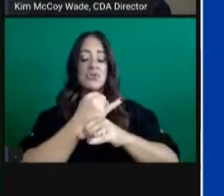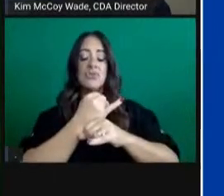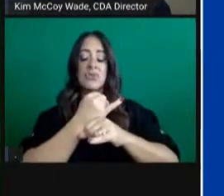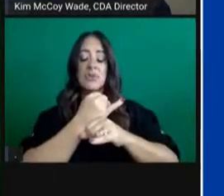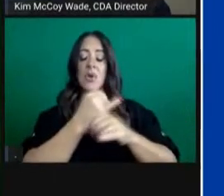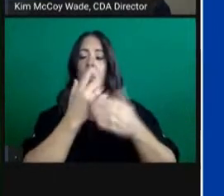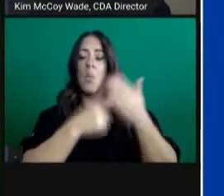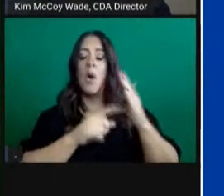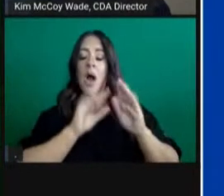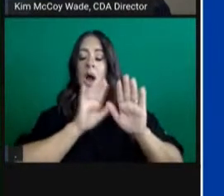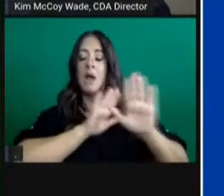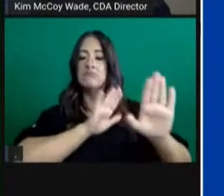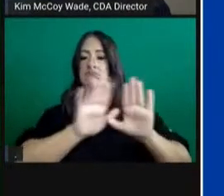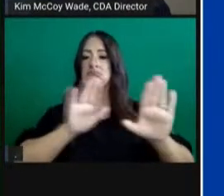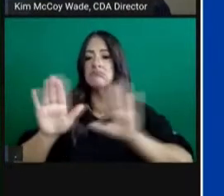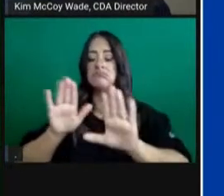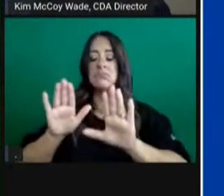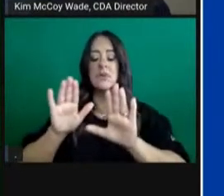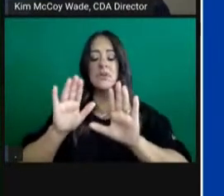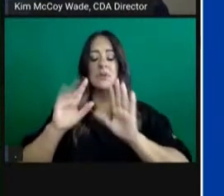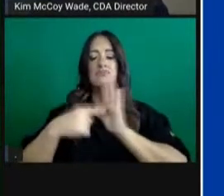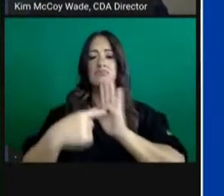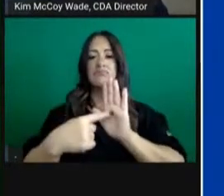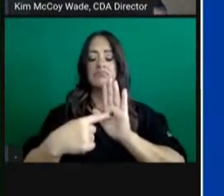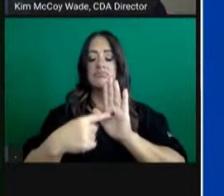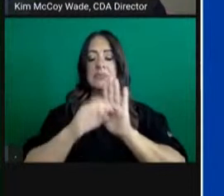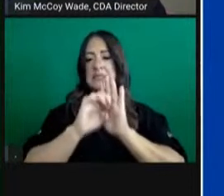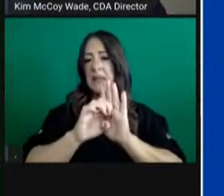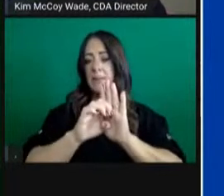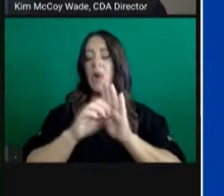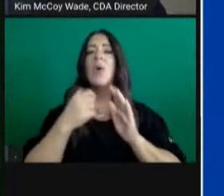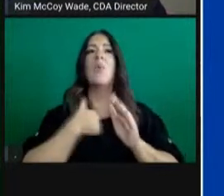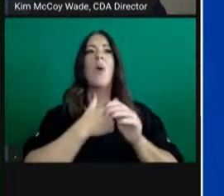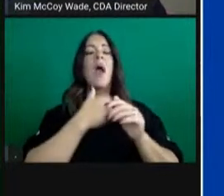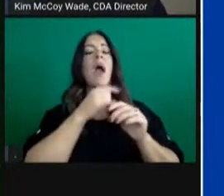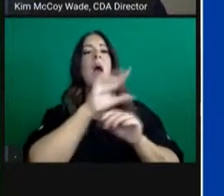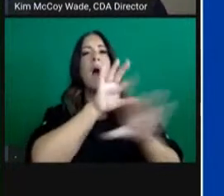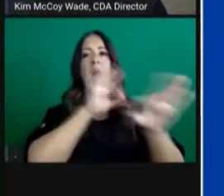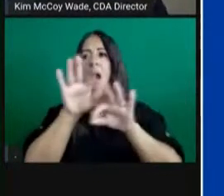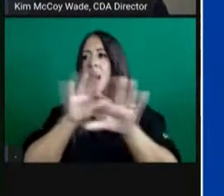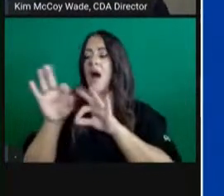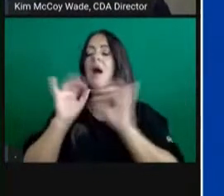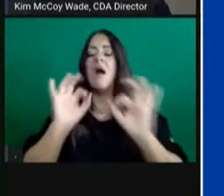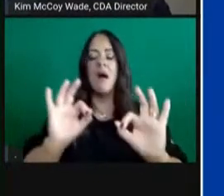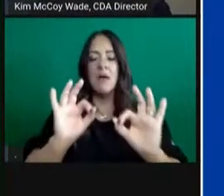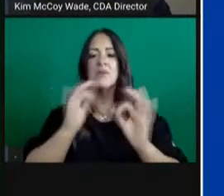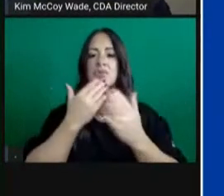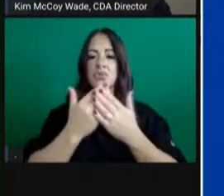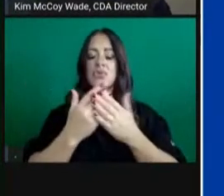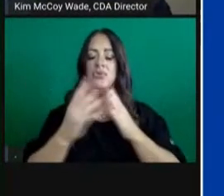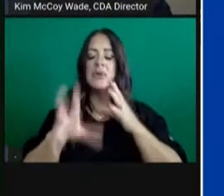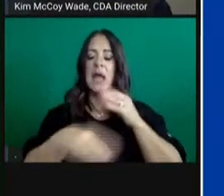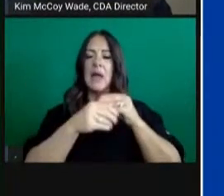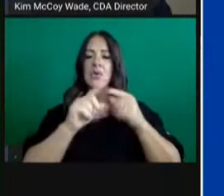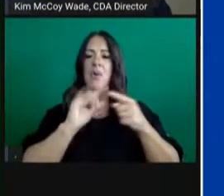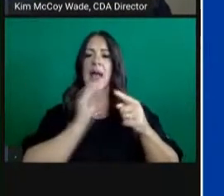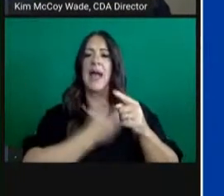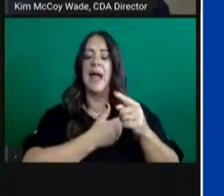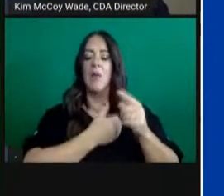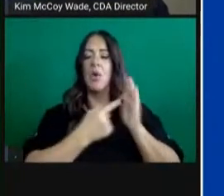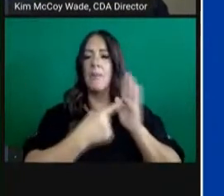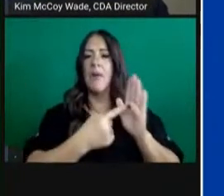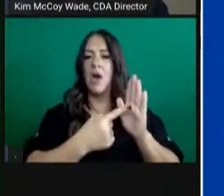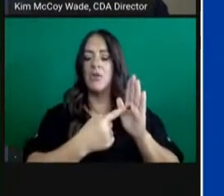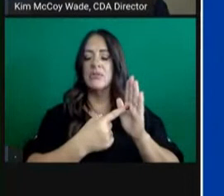California health systems have been models to us as well, and continuing evolving literature as we all face the COVID moment